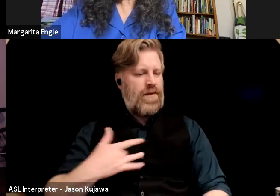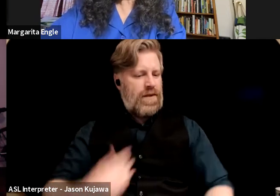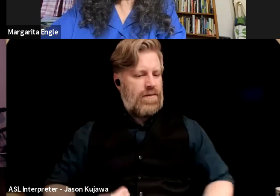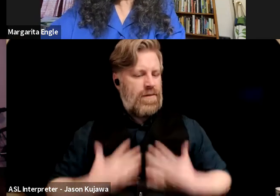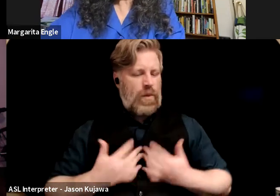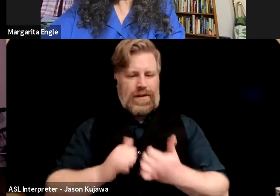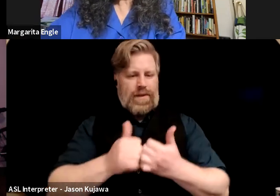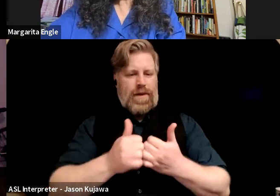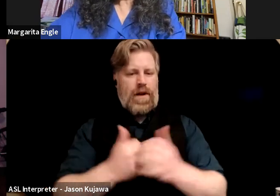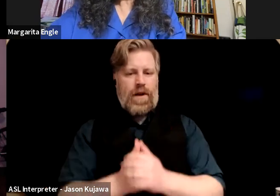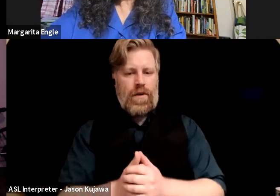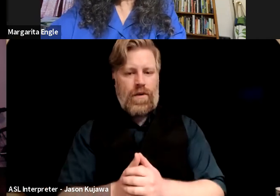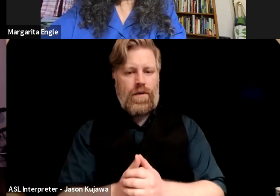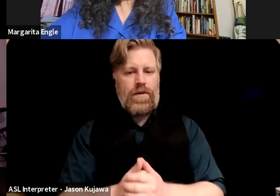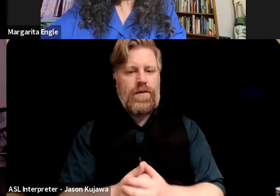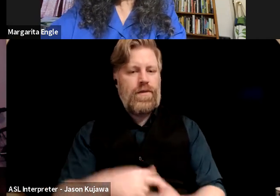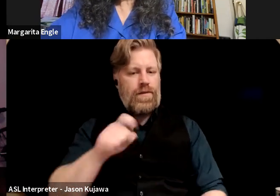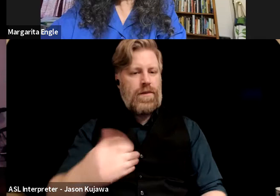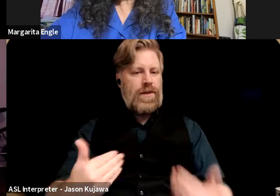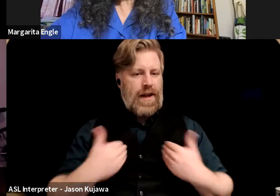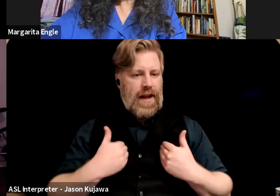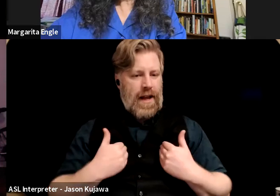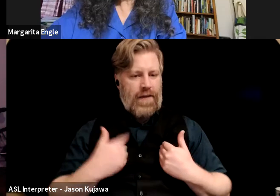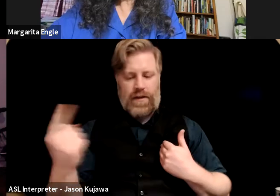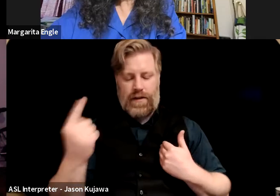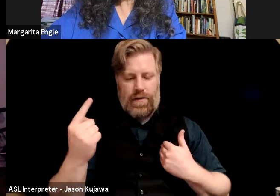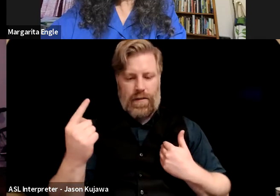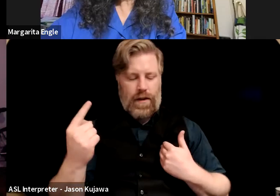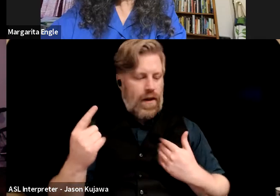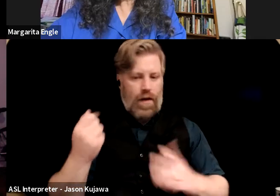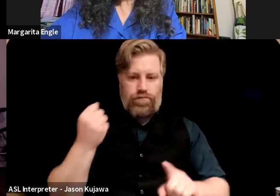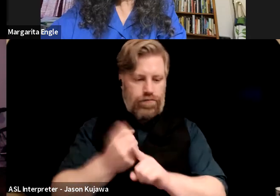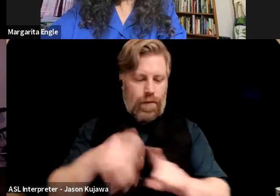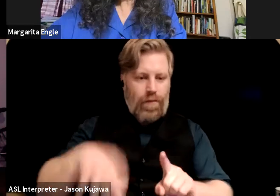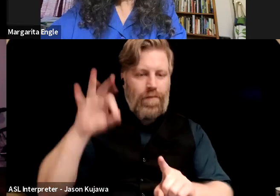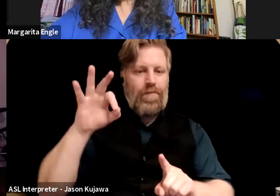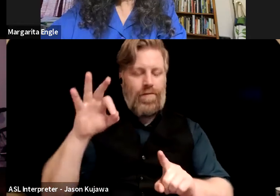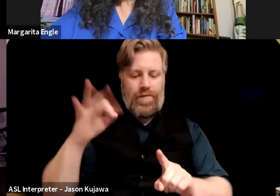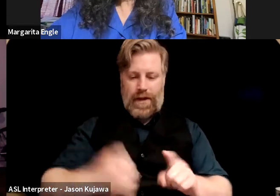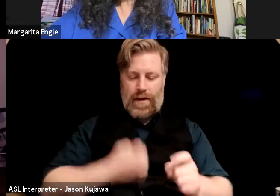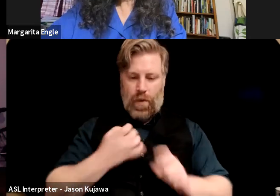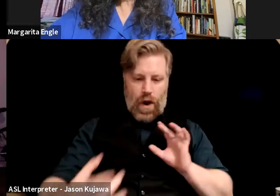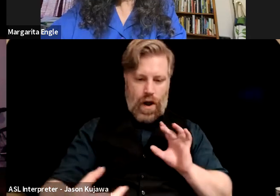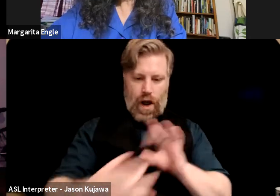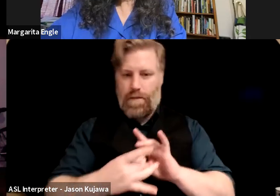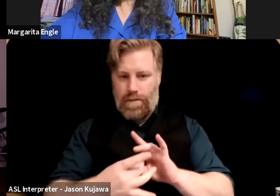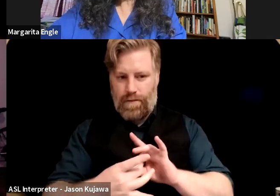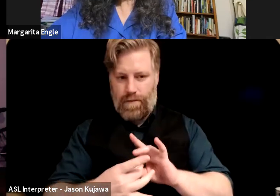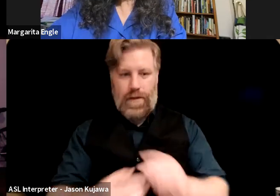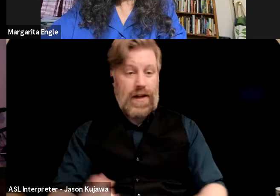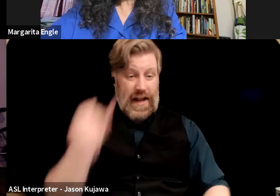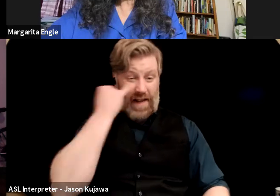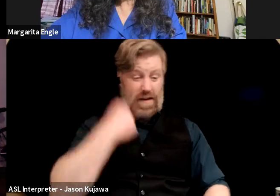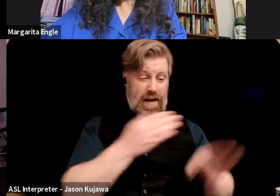be, um, a sense of like immediate discovery and an emotional connection that doesn't occur if I over